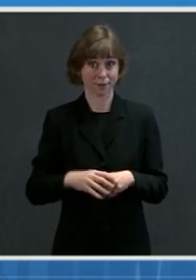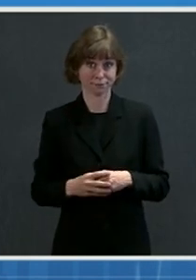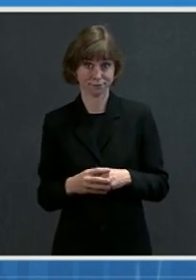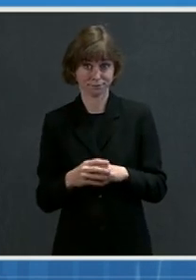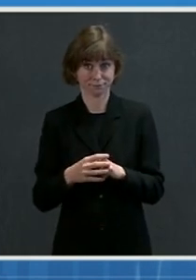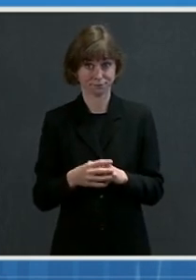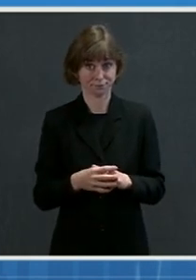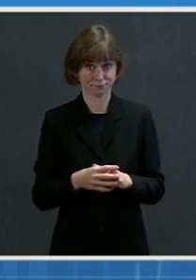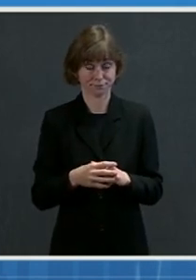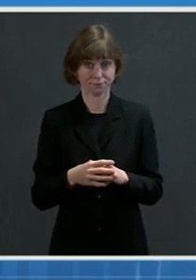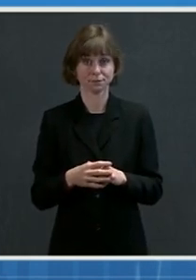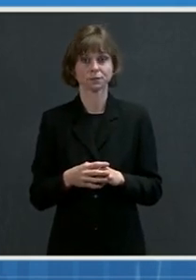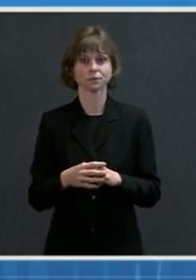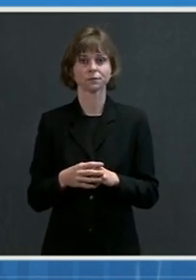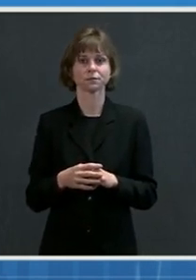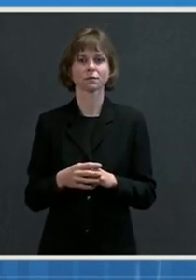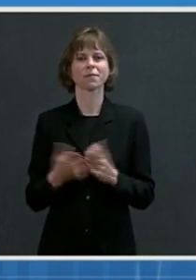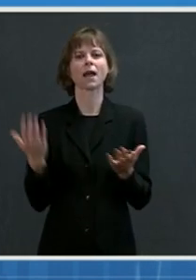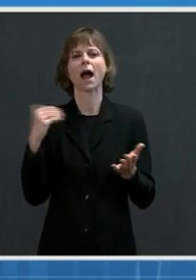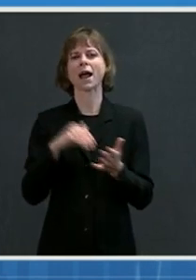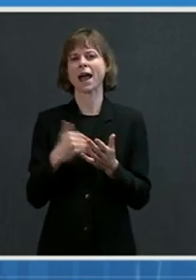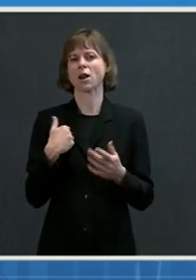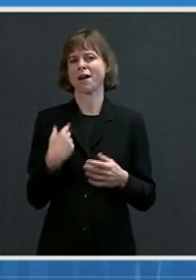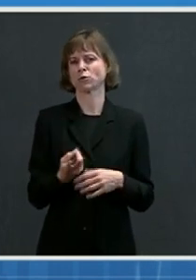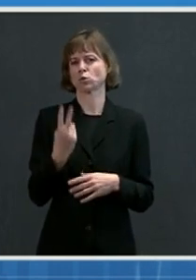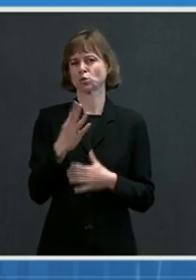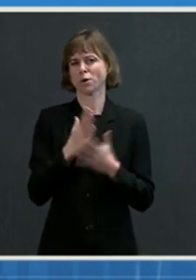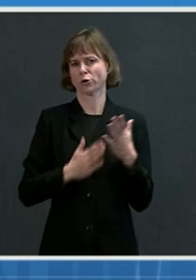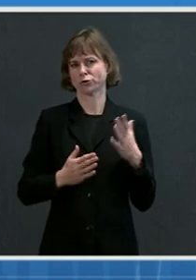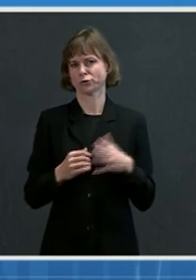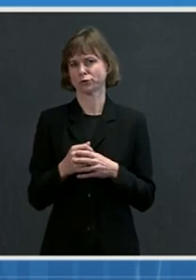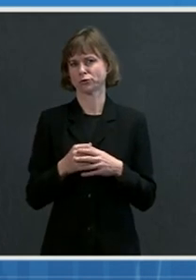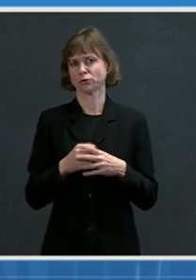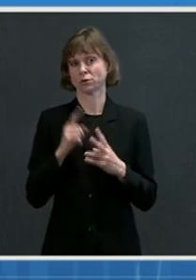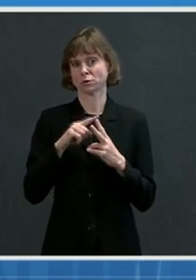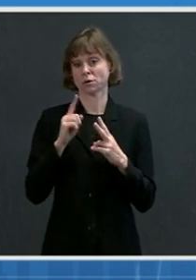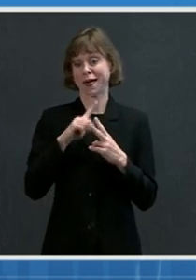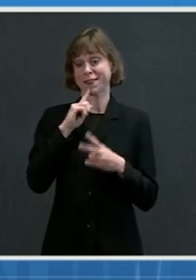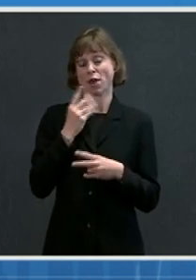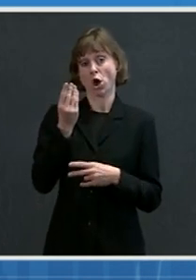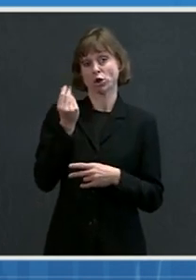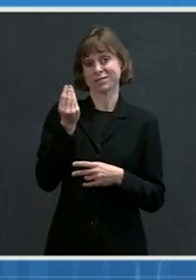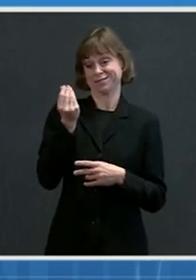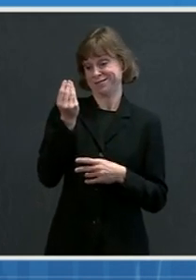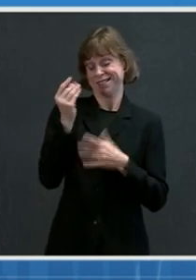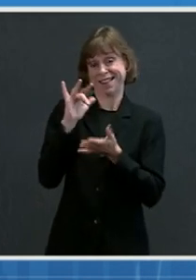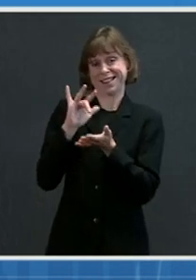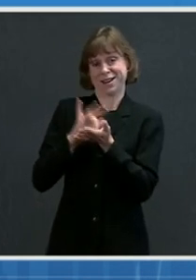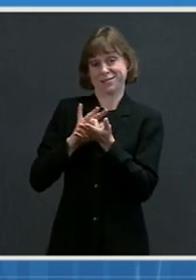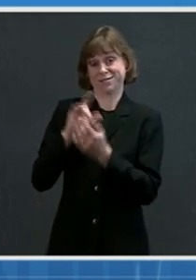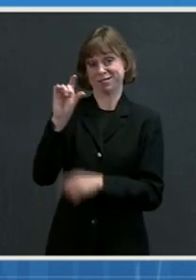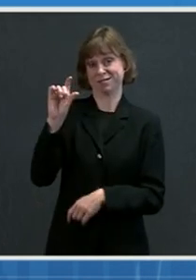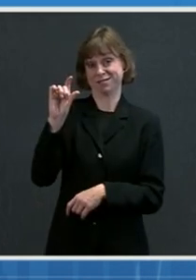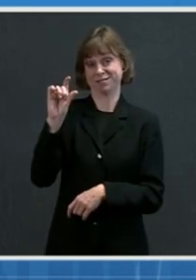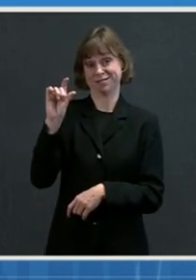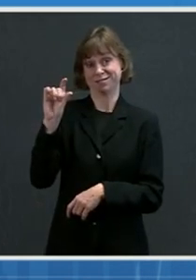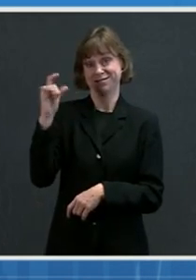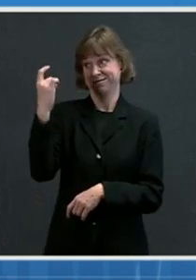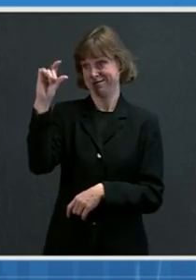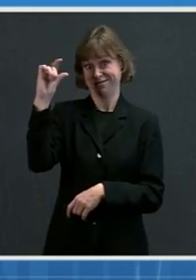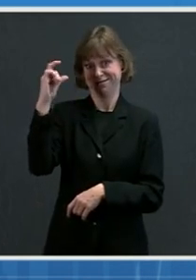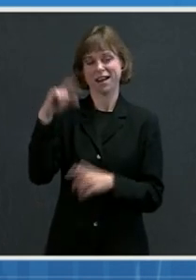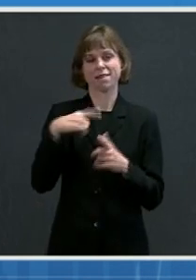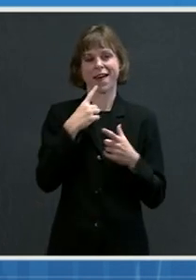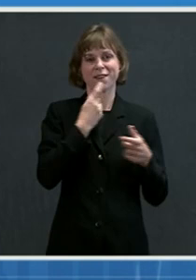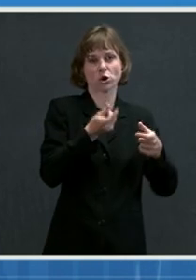And again, there are two elements. There is the substance of the vaccine itself, and then there's the fill finish. So it's a bit more of a